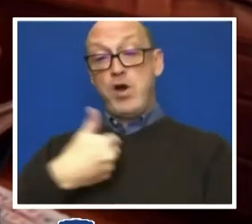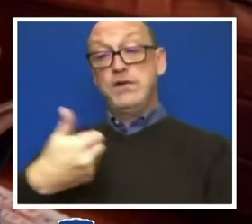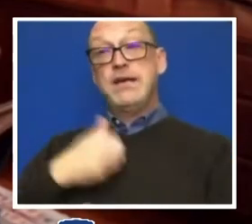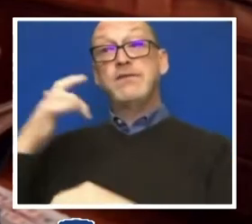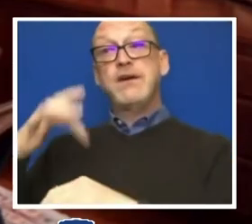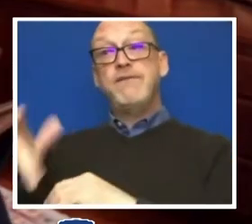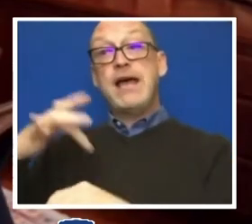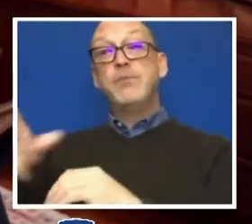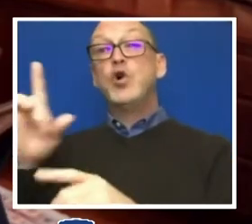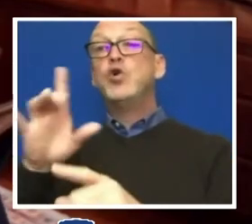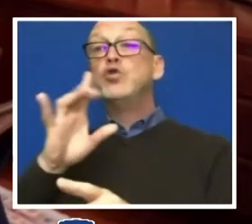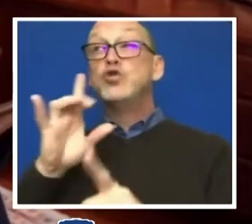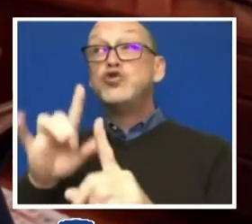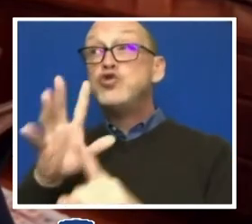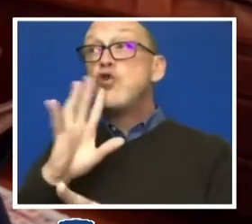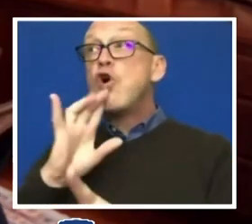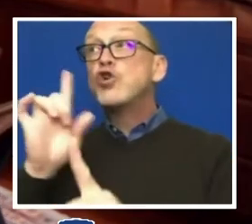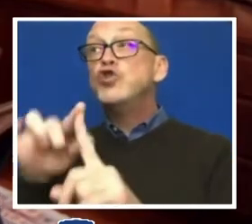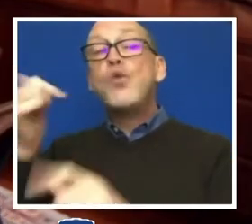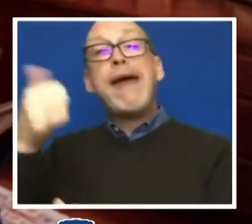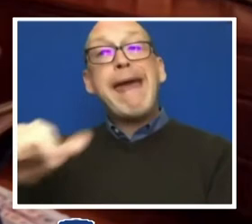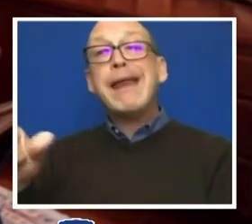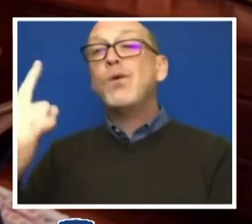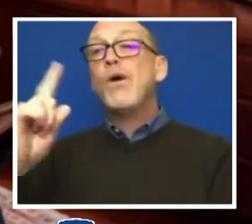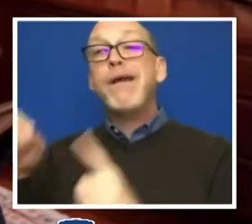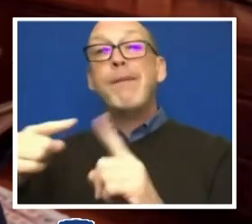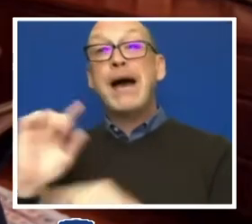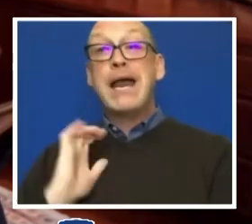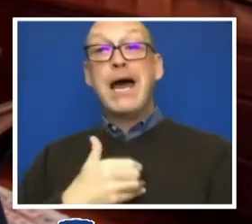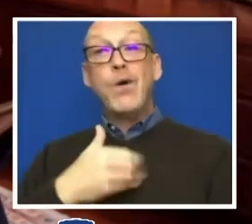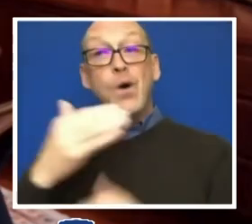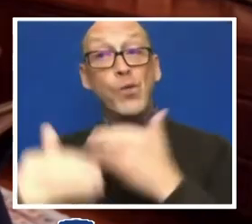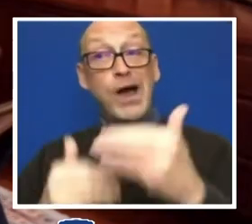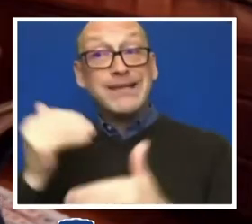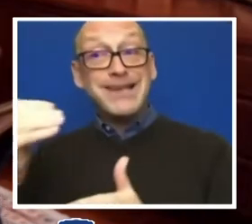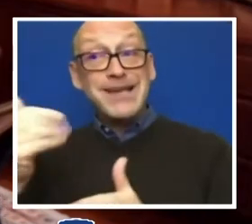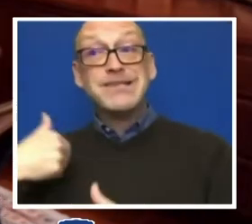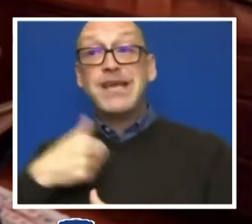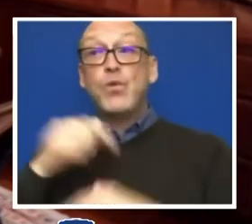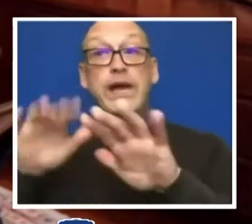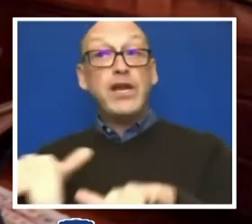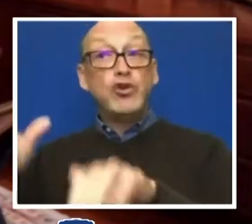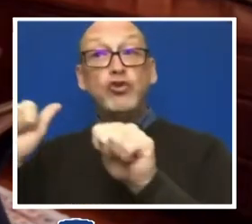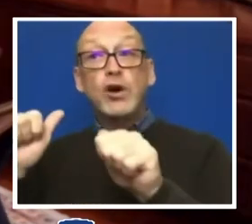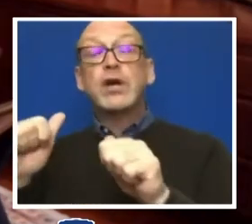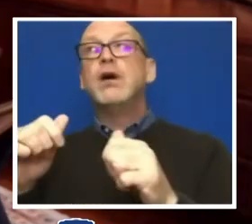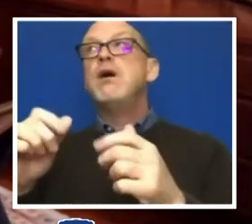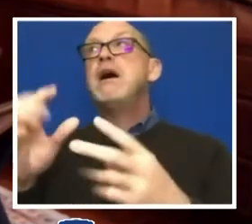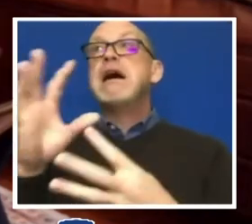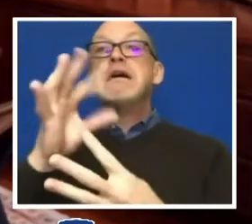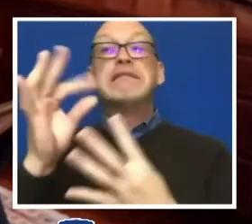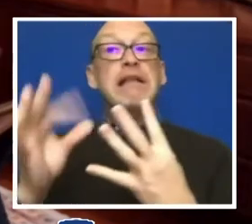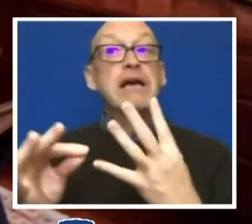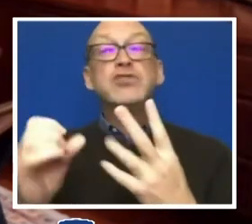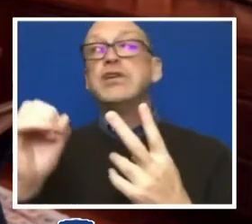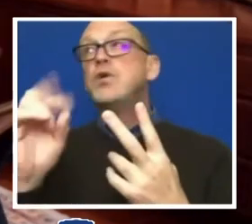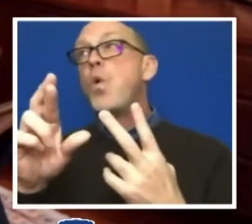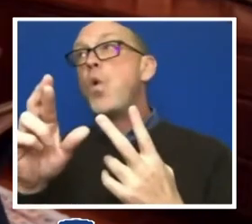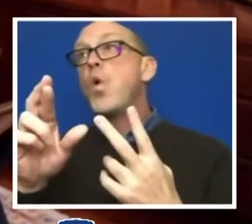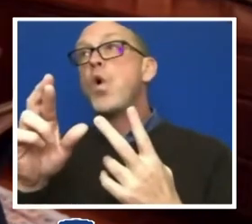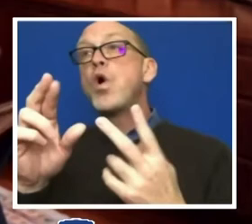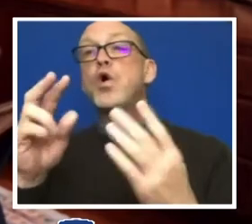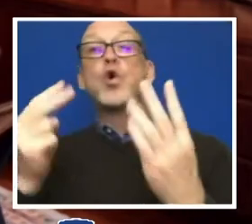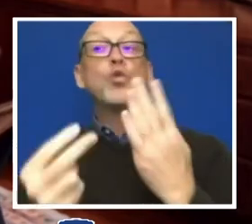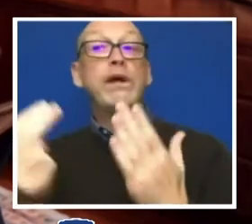anyone about the process we were undertaking, whether it's selection or whether it was reviewing